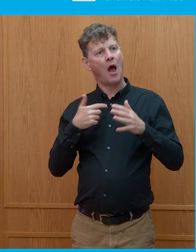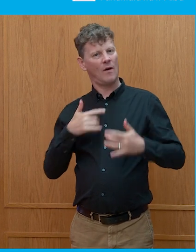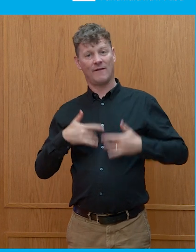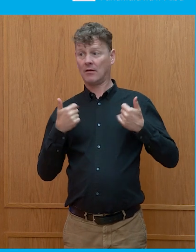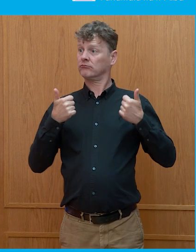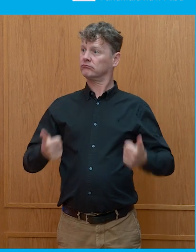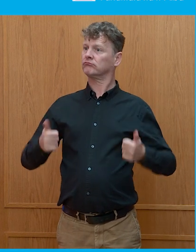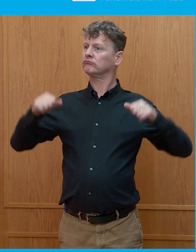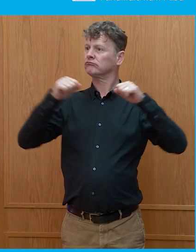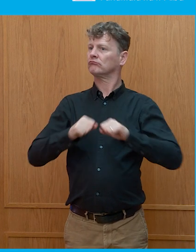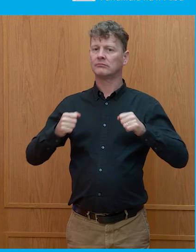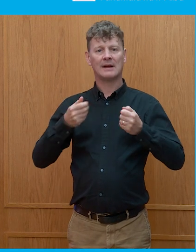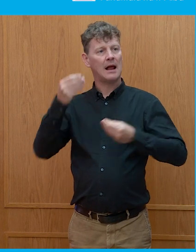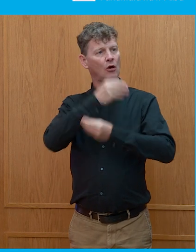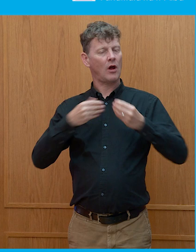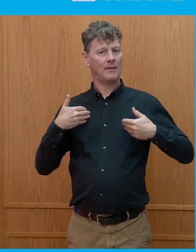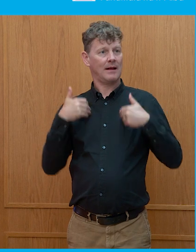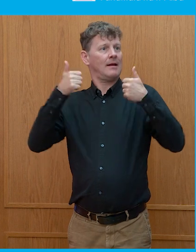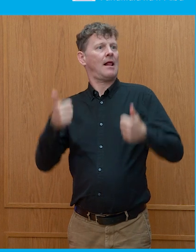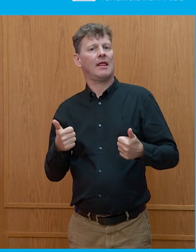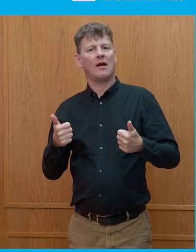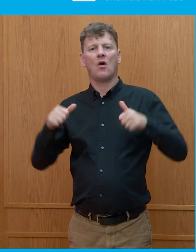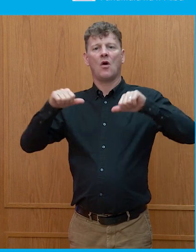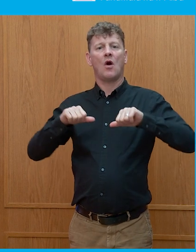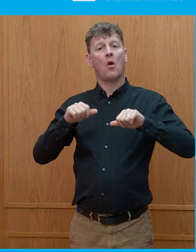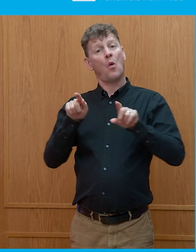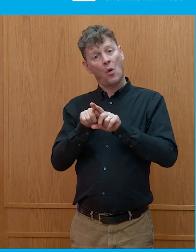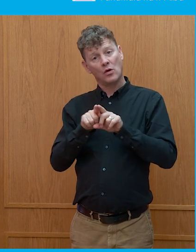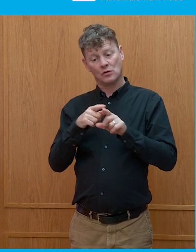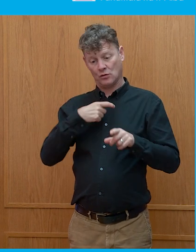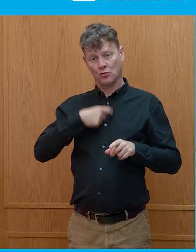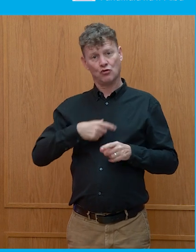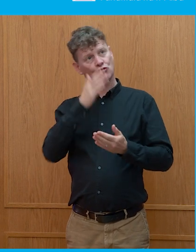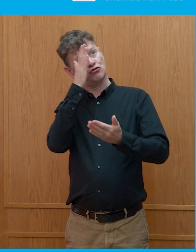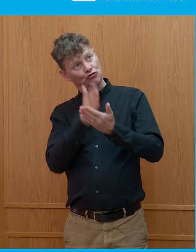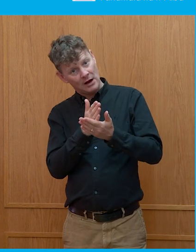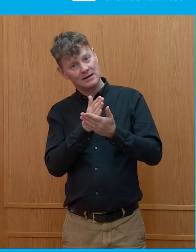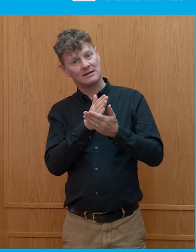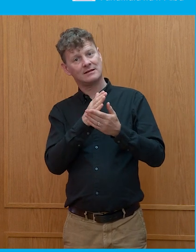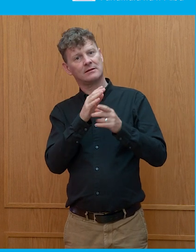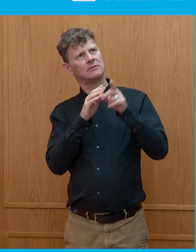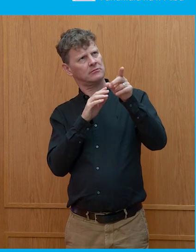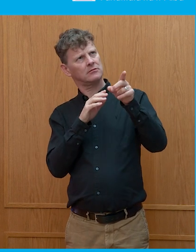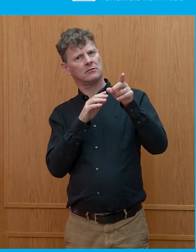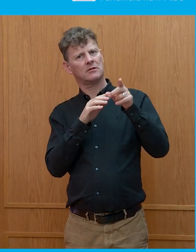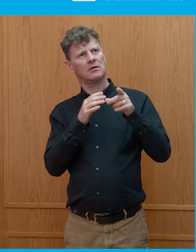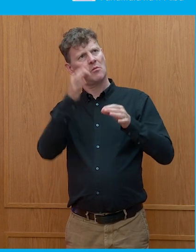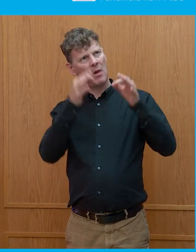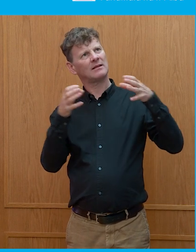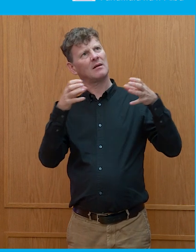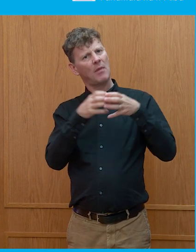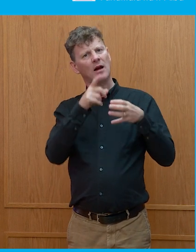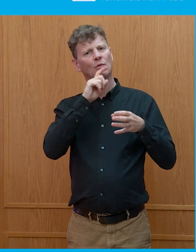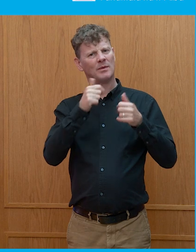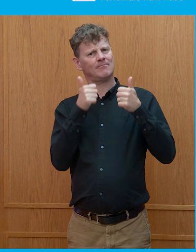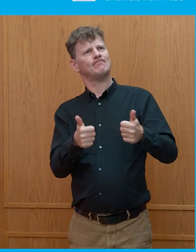or about the trust and belief that the government's, that the party will be a competent government.